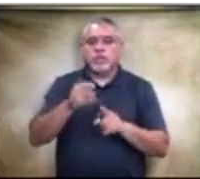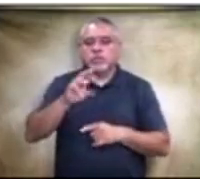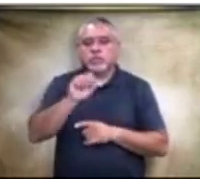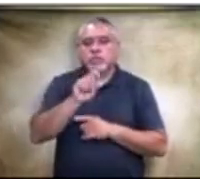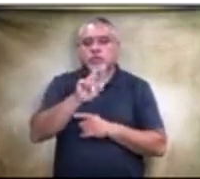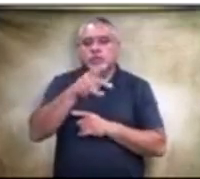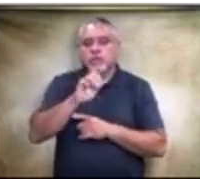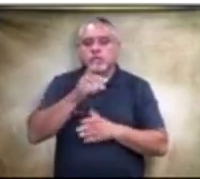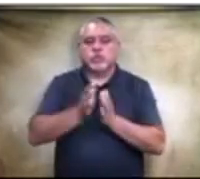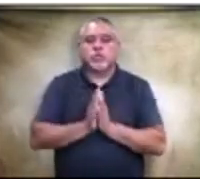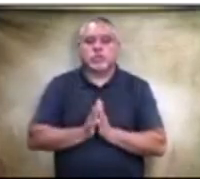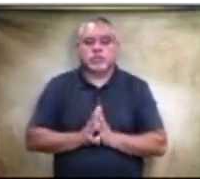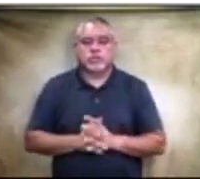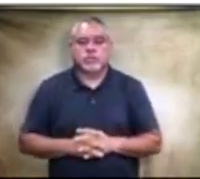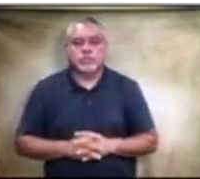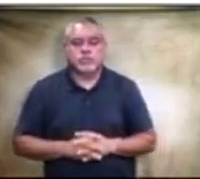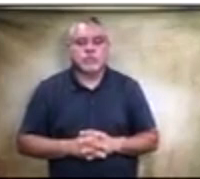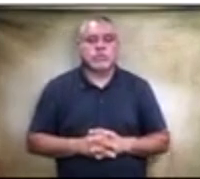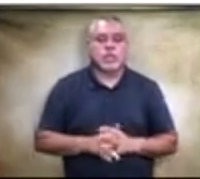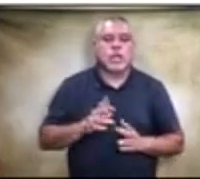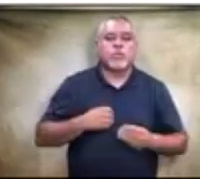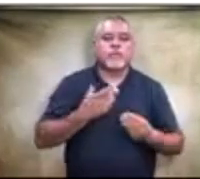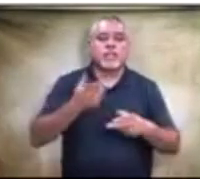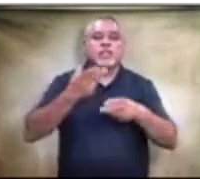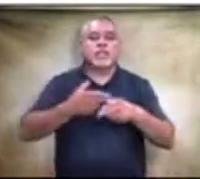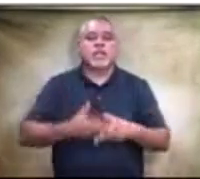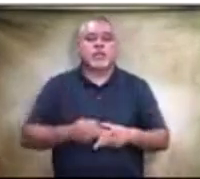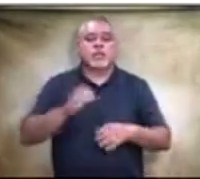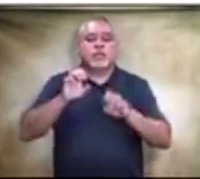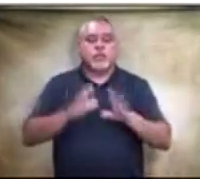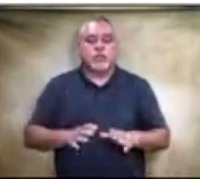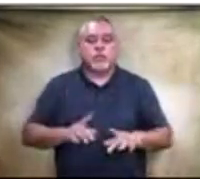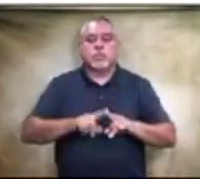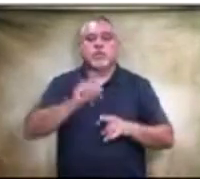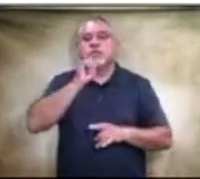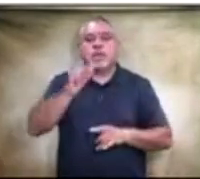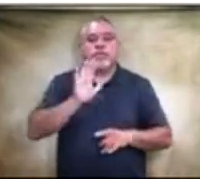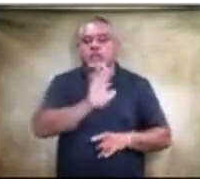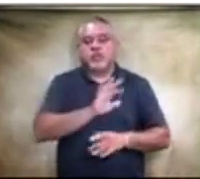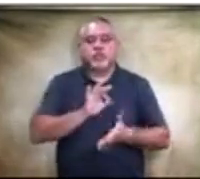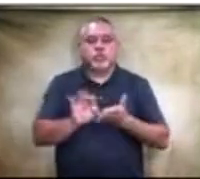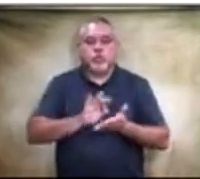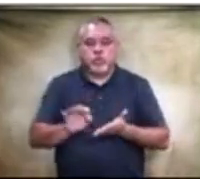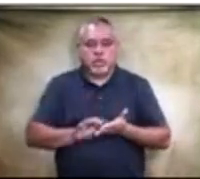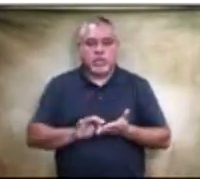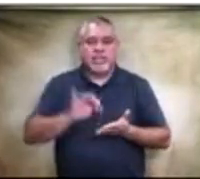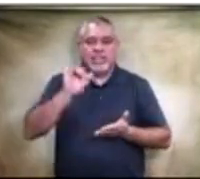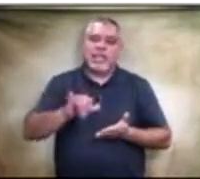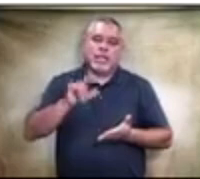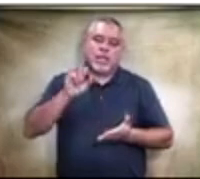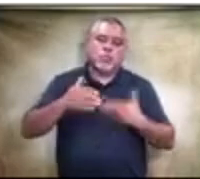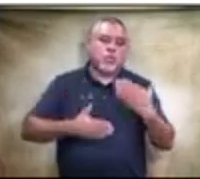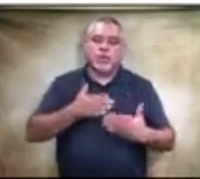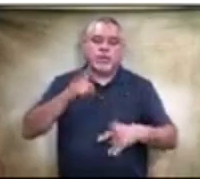requested. Yes. I will provide the names of the evaluators, not the scoring. That process cannot